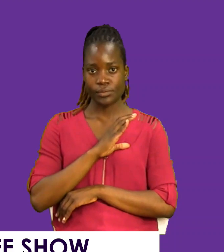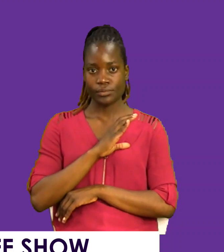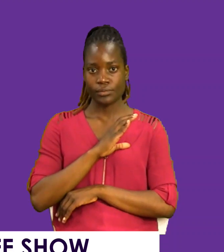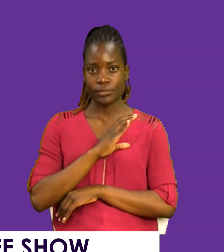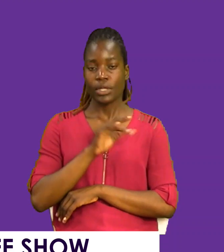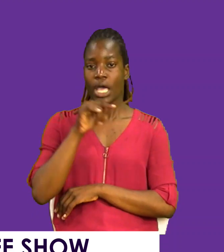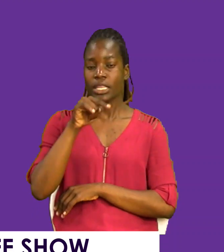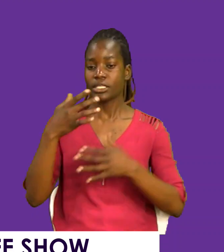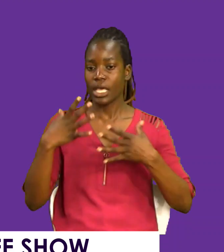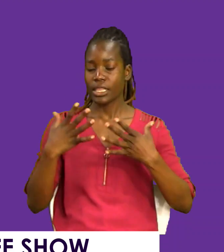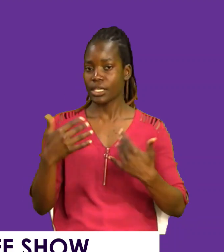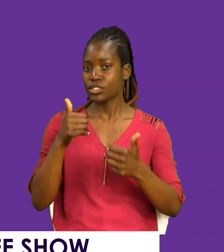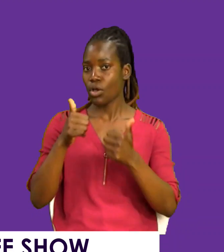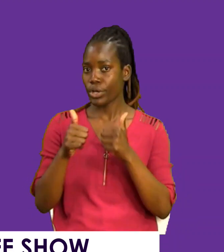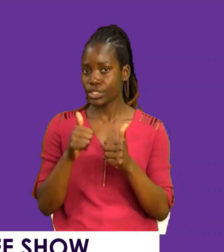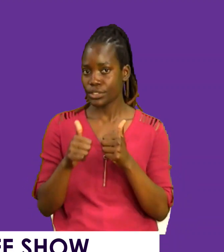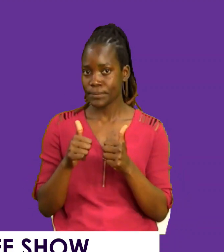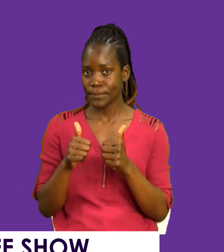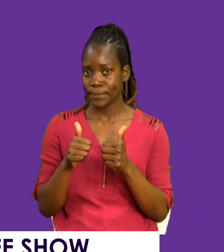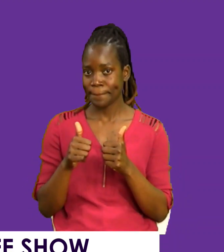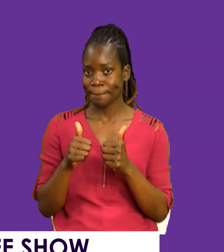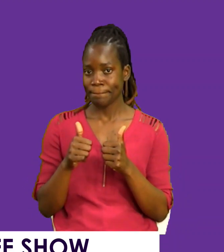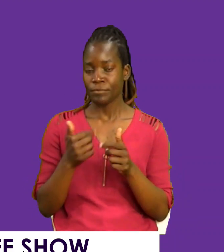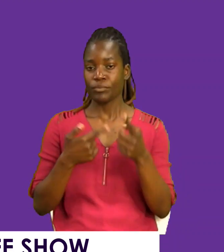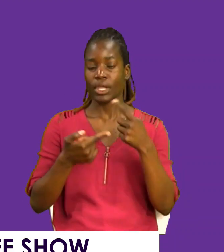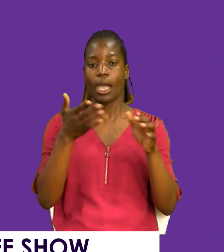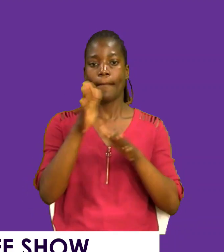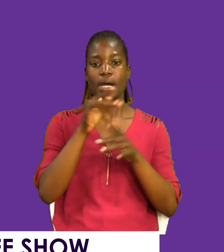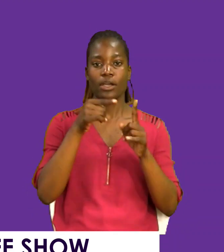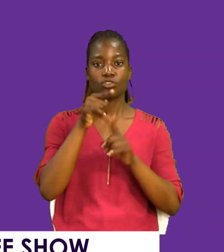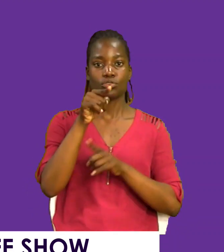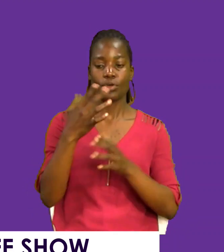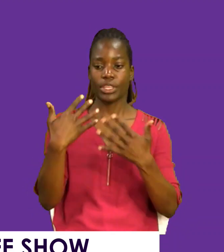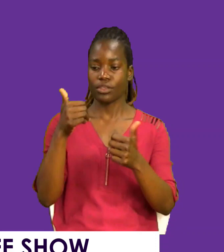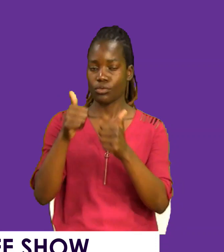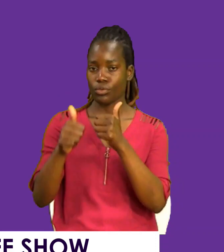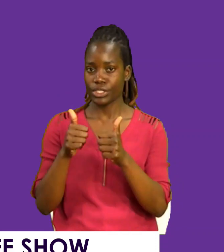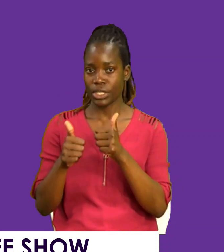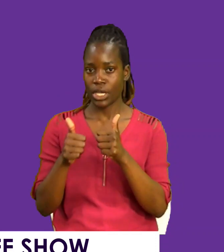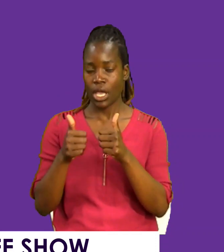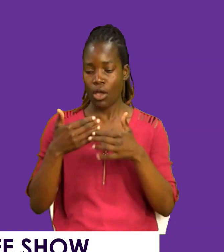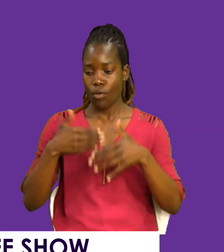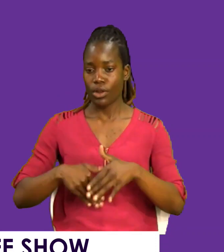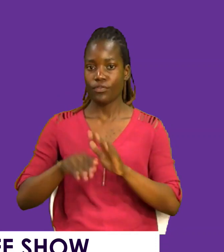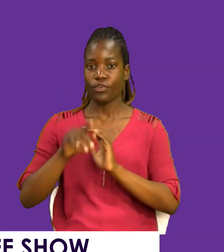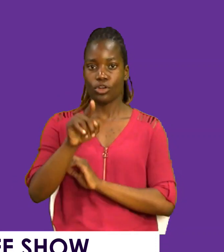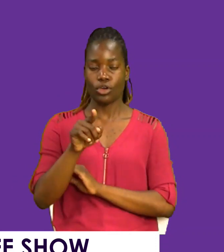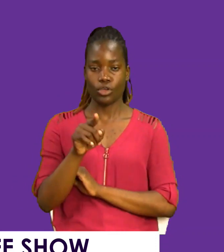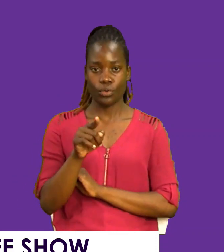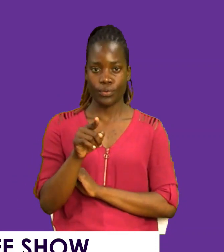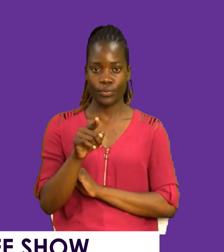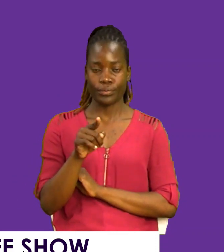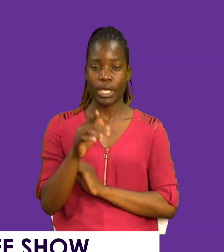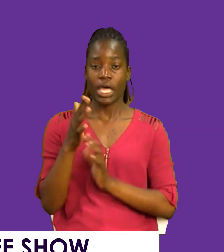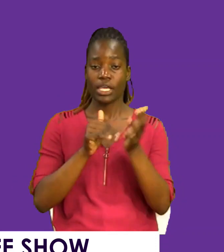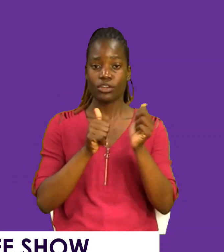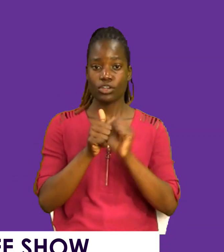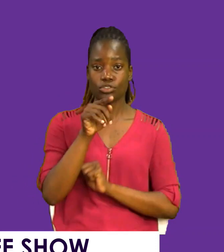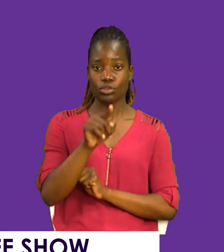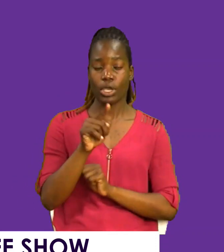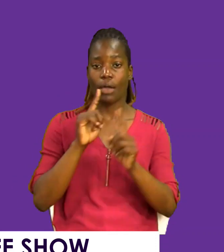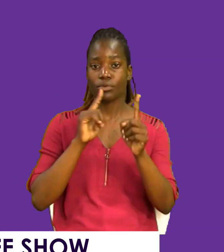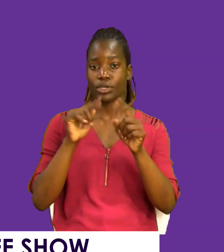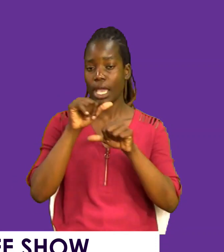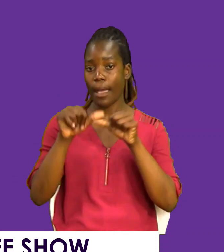characters. These are things that will come back to you. These are things that will follow you and bring you down. I'm